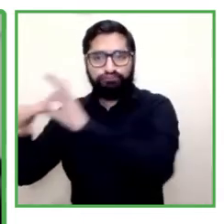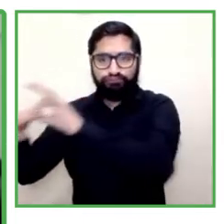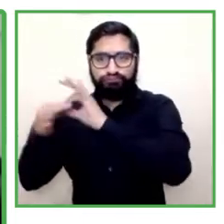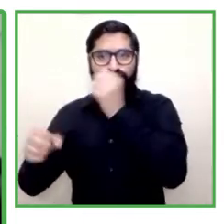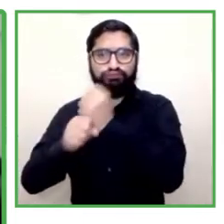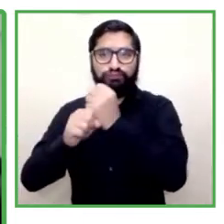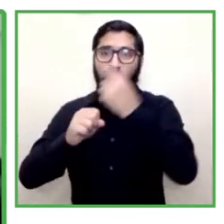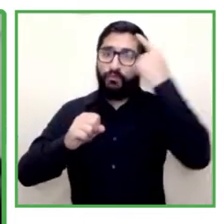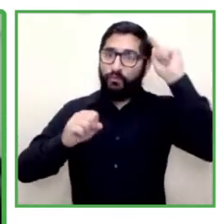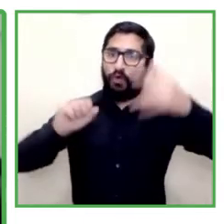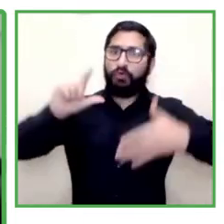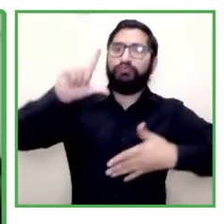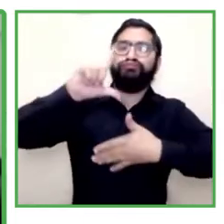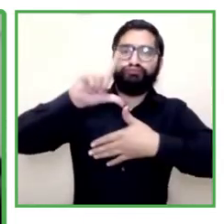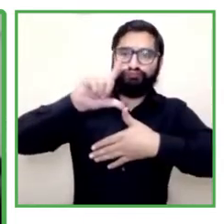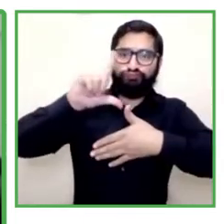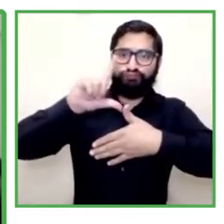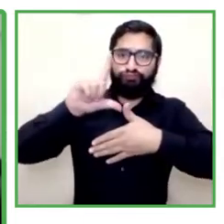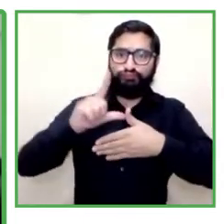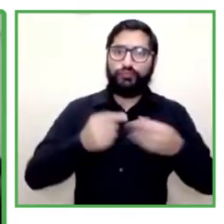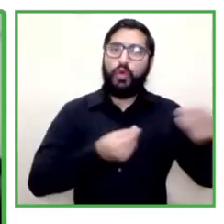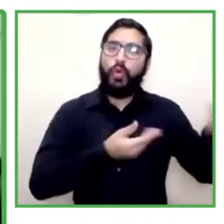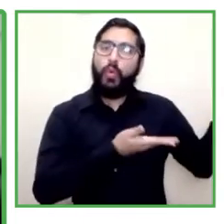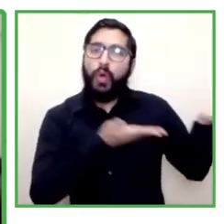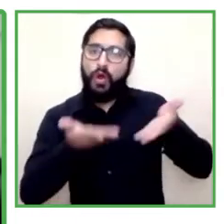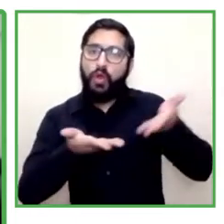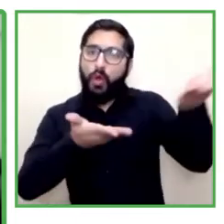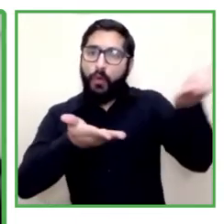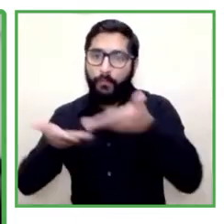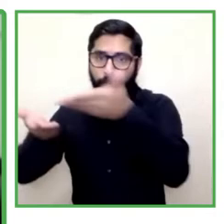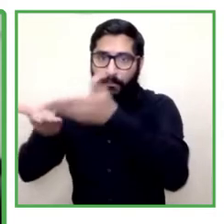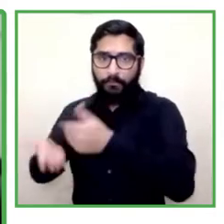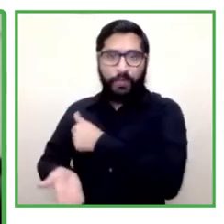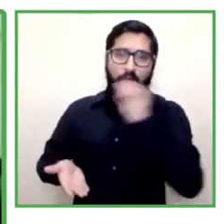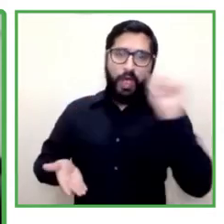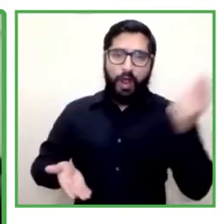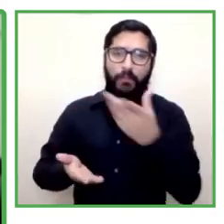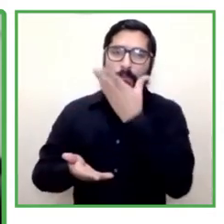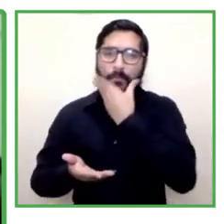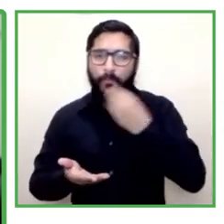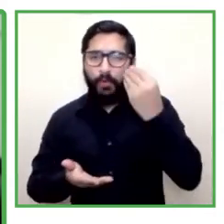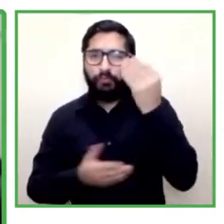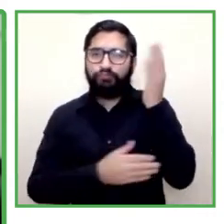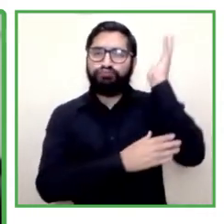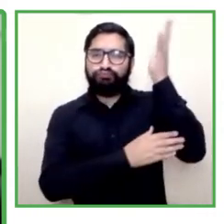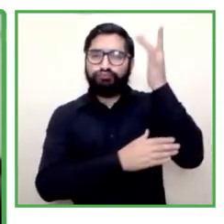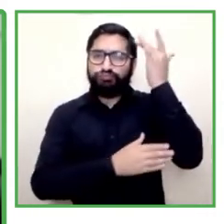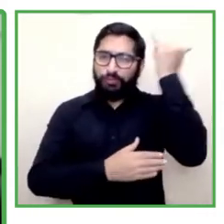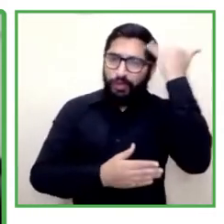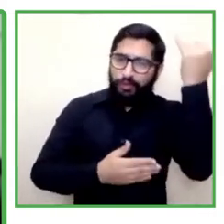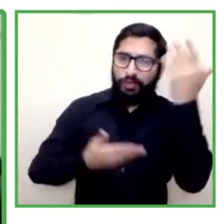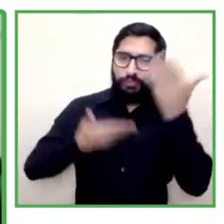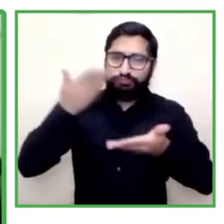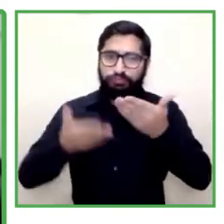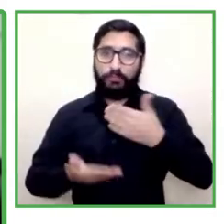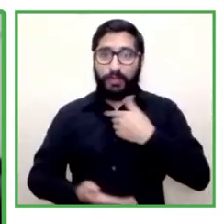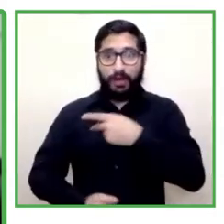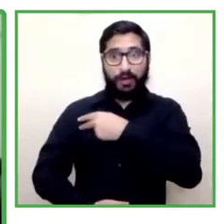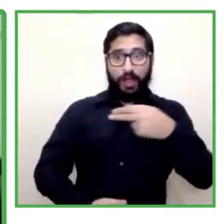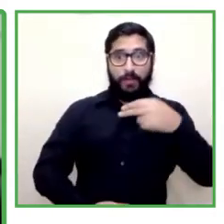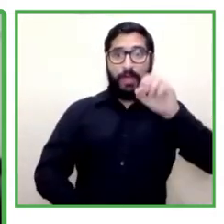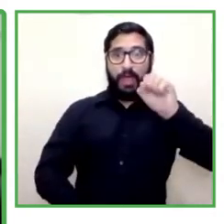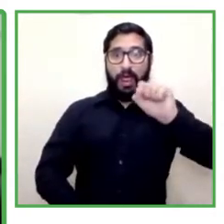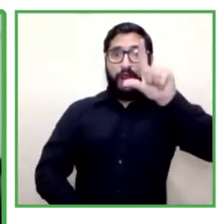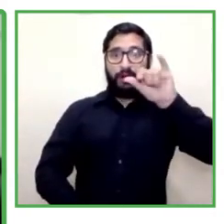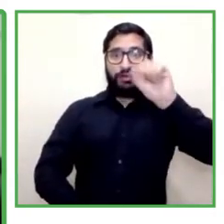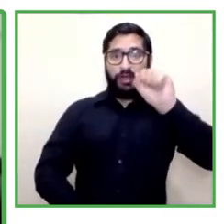america for inviting us to participate of this valuable initiative my name is alicia ds i'm a specialist in matters of social